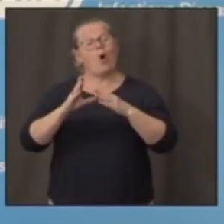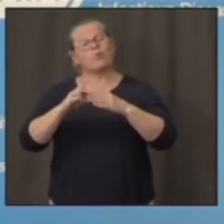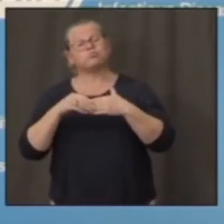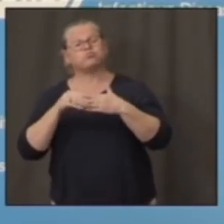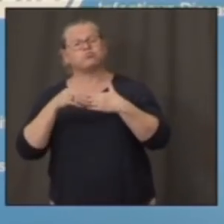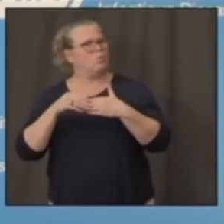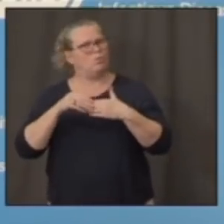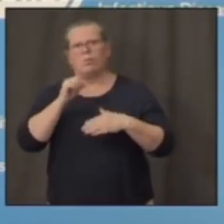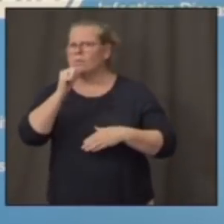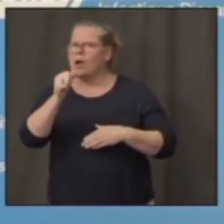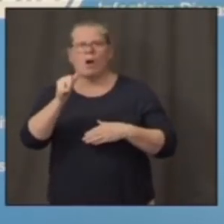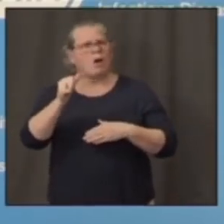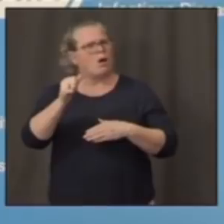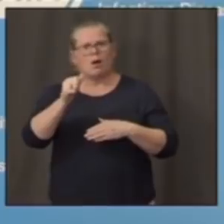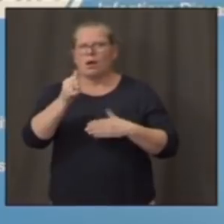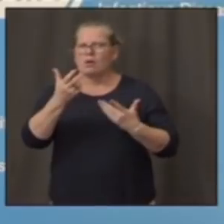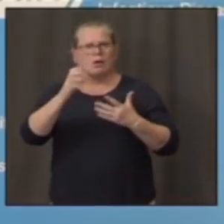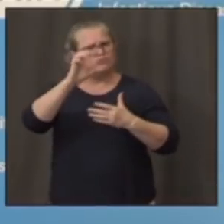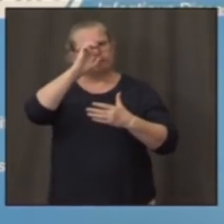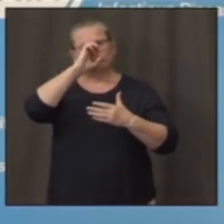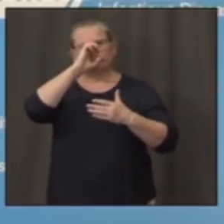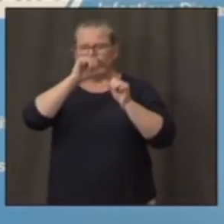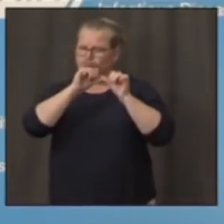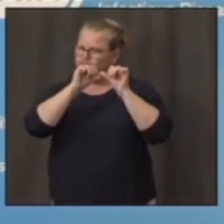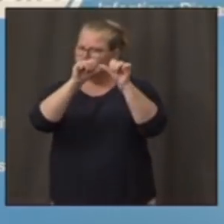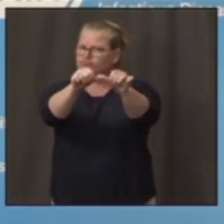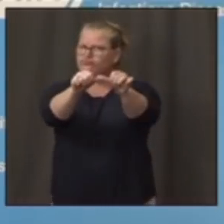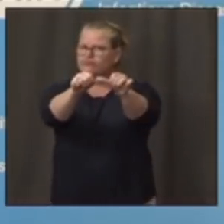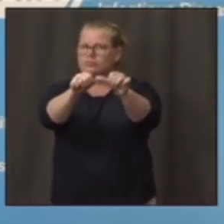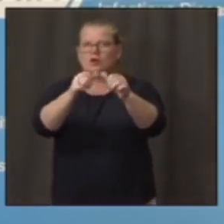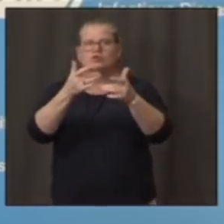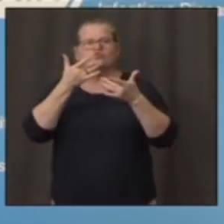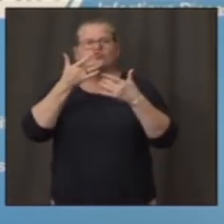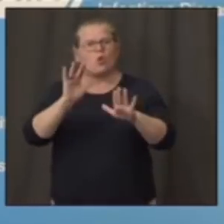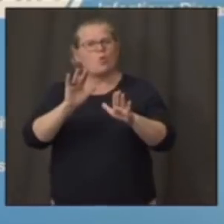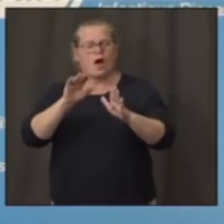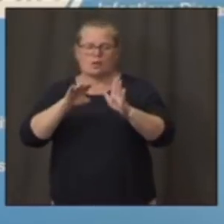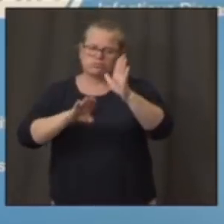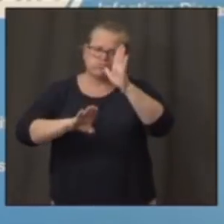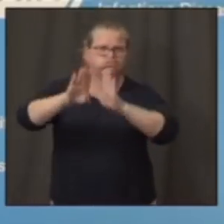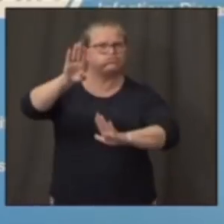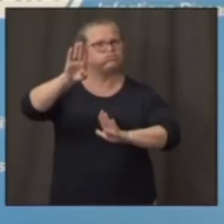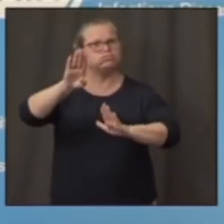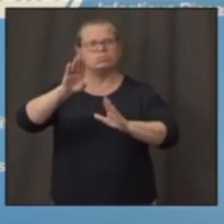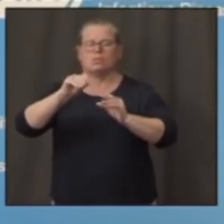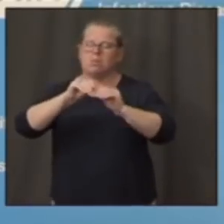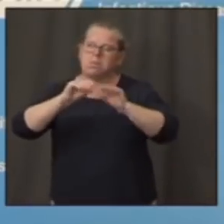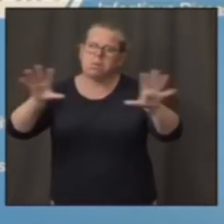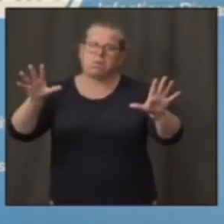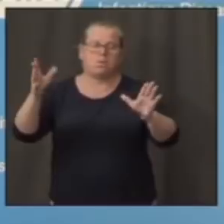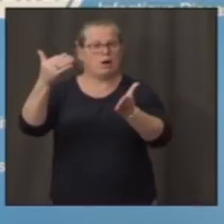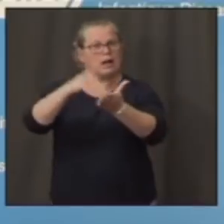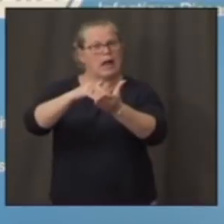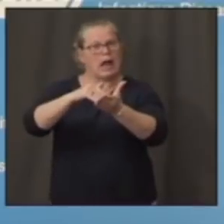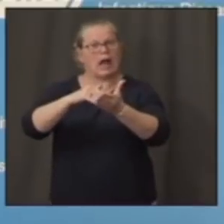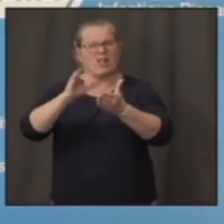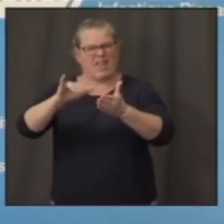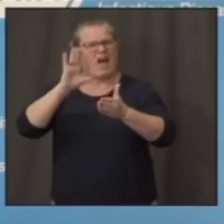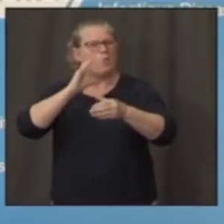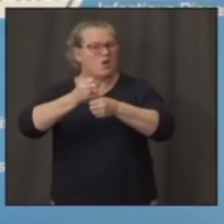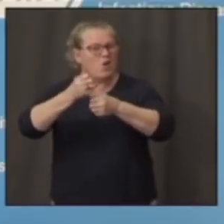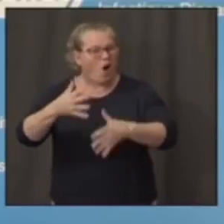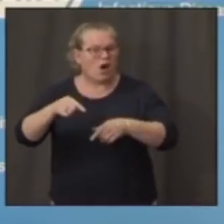cases that would put you back rather than stay where you are and going forward. One of the things that we need to be